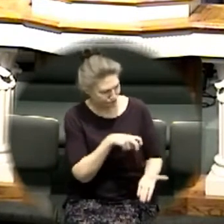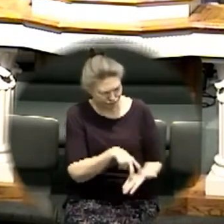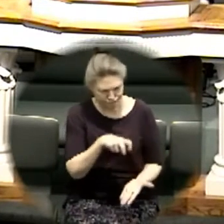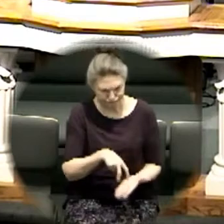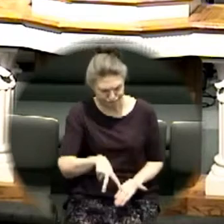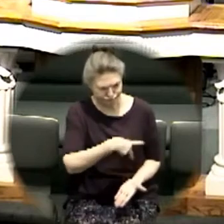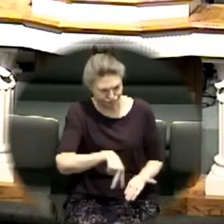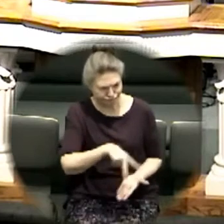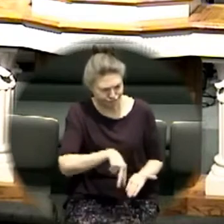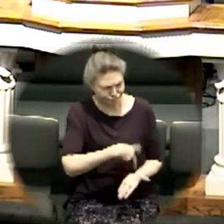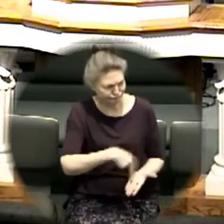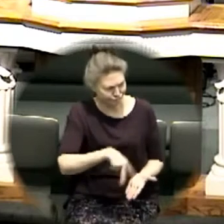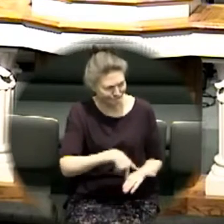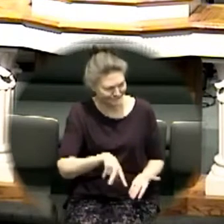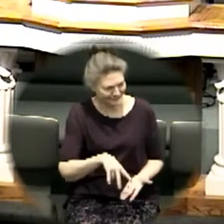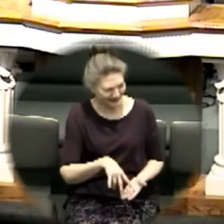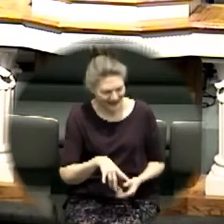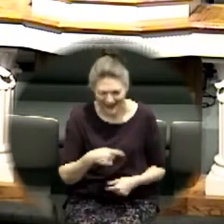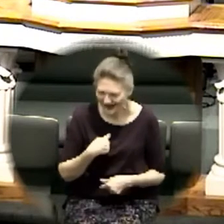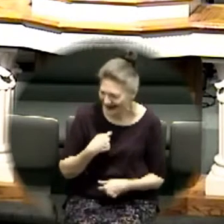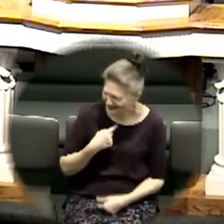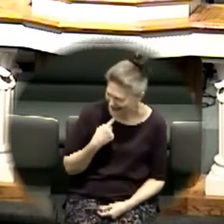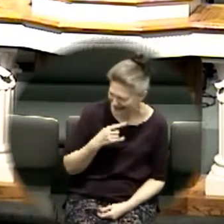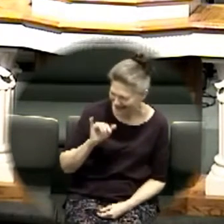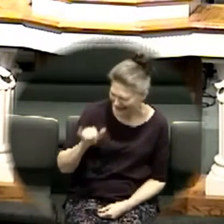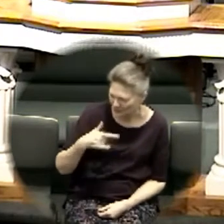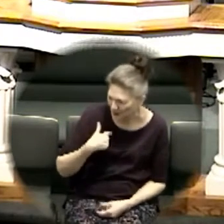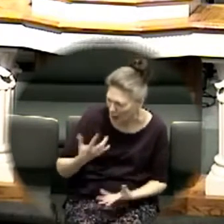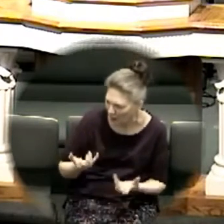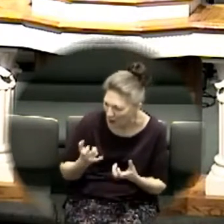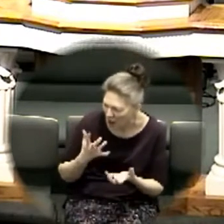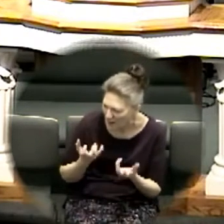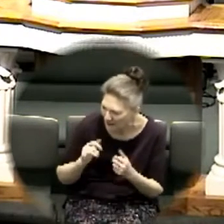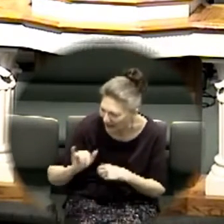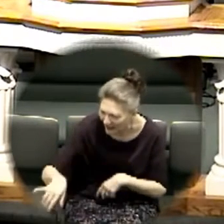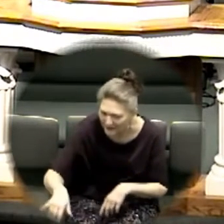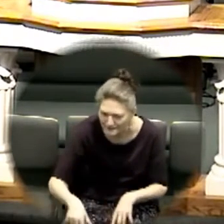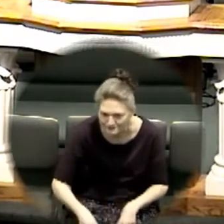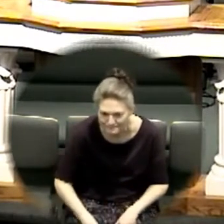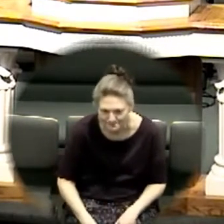place and i said that's what i want i want that